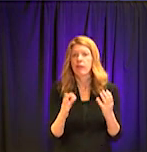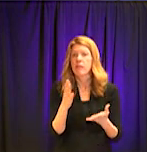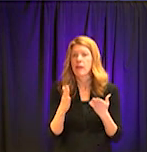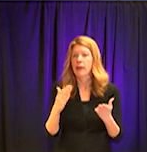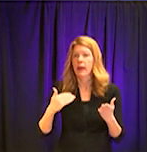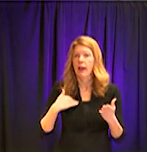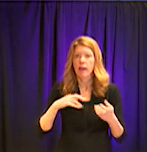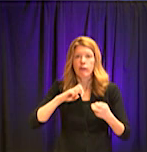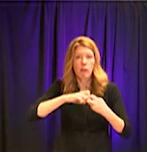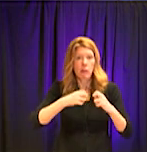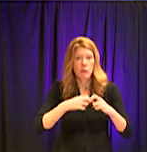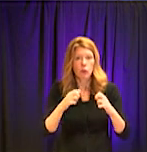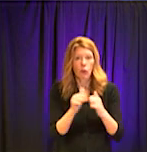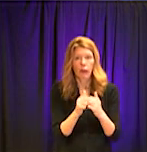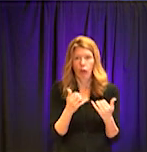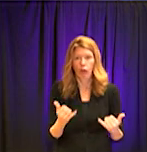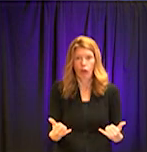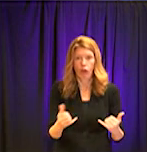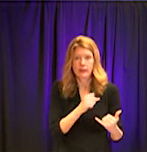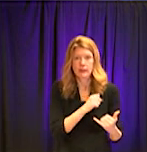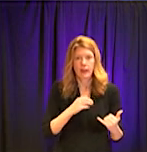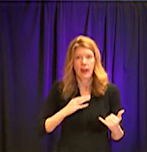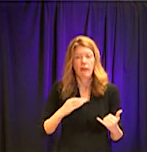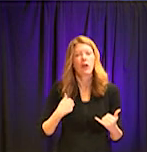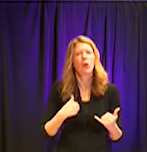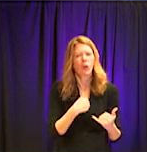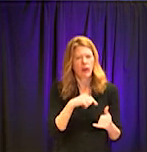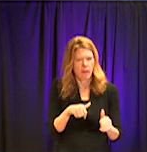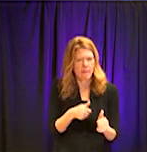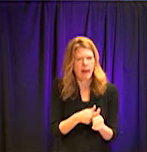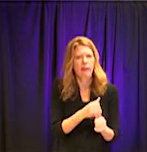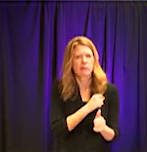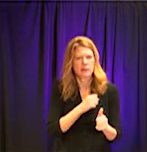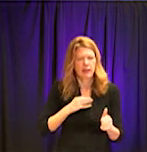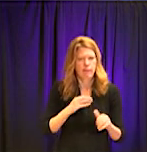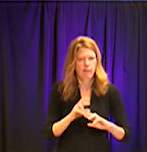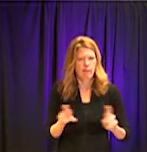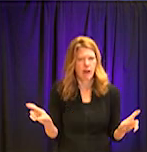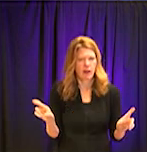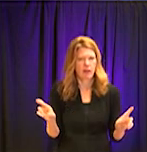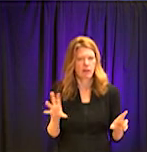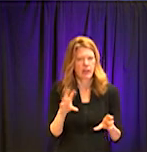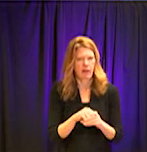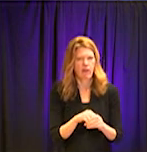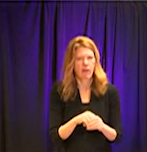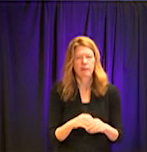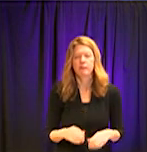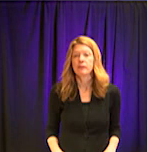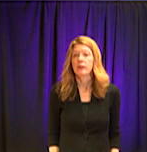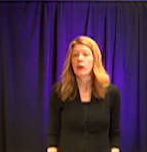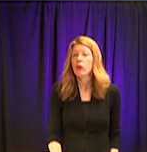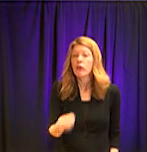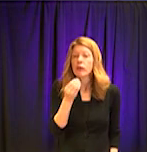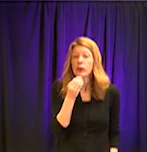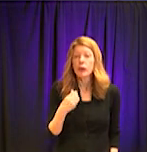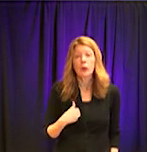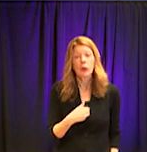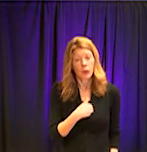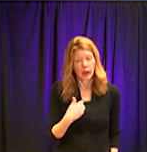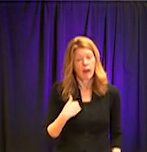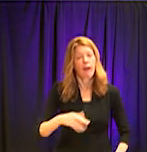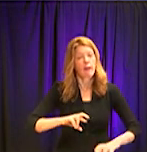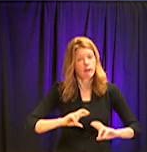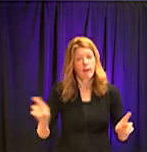We have plenty, plenty of food. We are designed to be a sustained